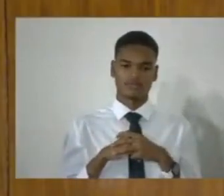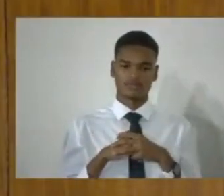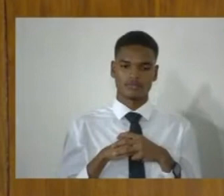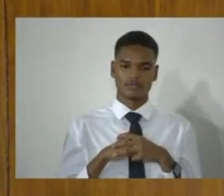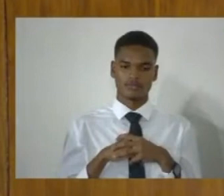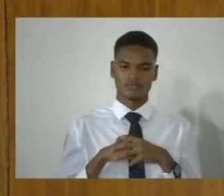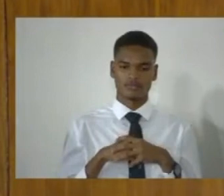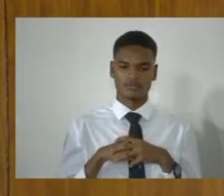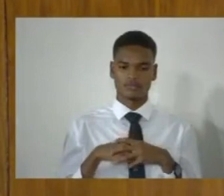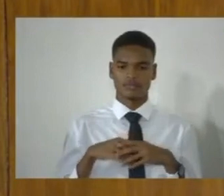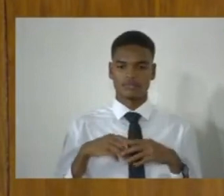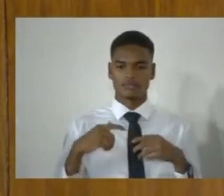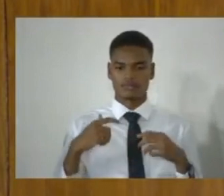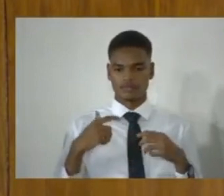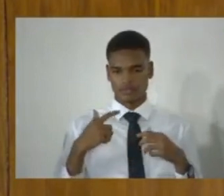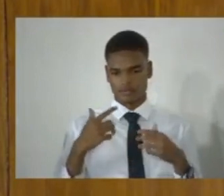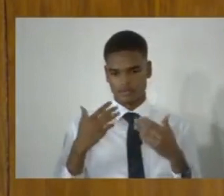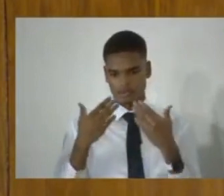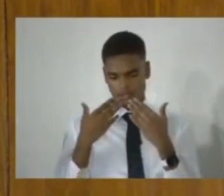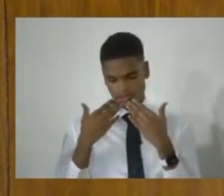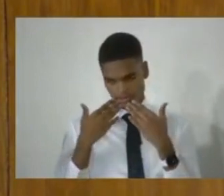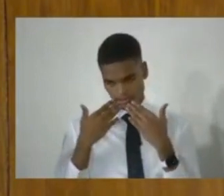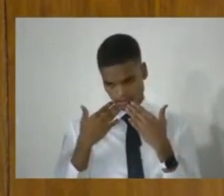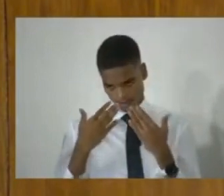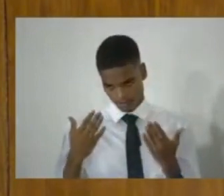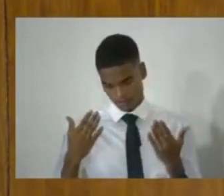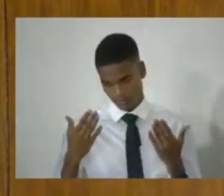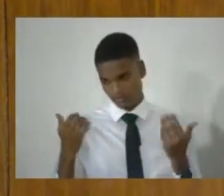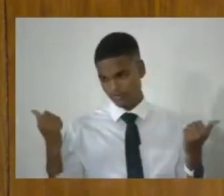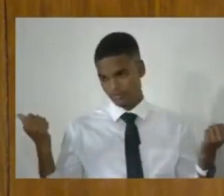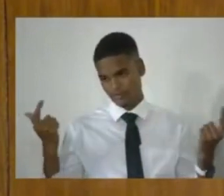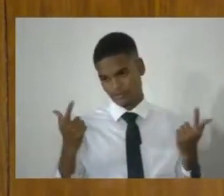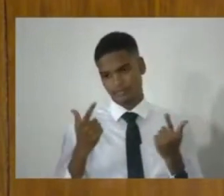I am much obliged, Madam Speaker and colleagues.